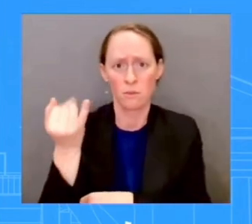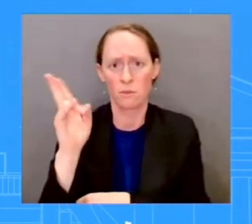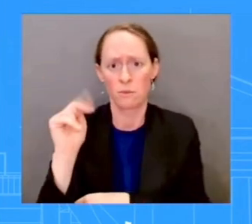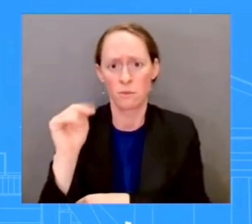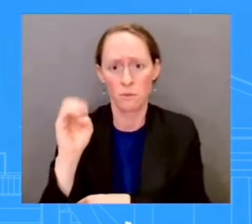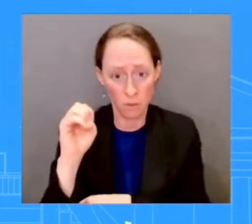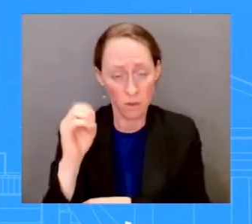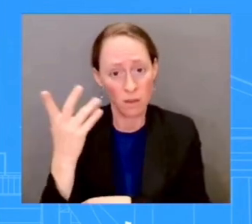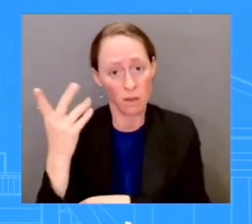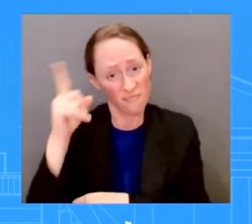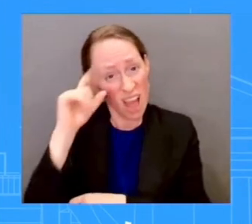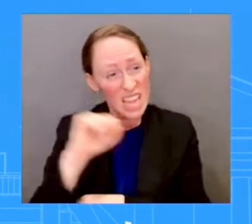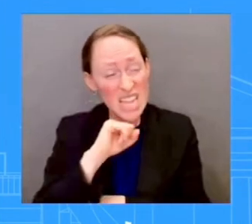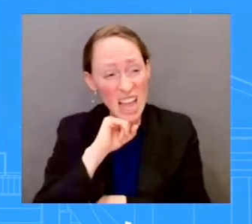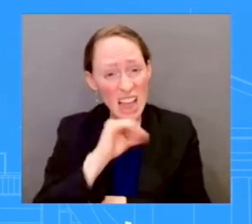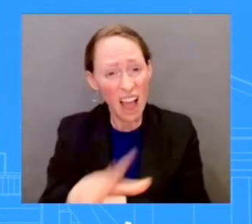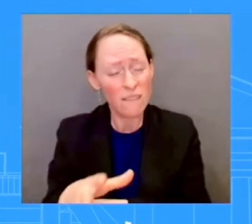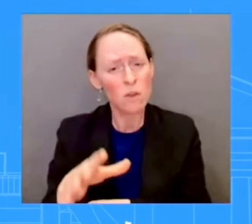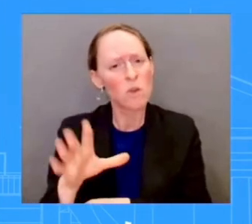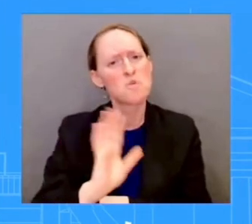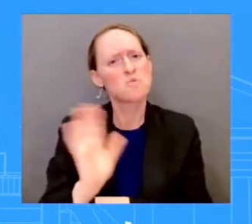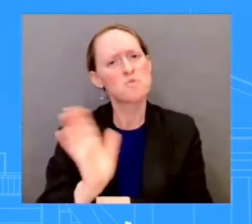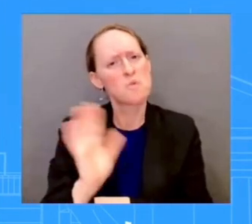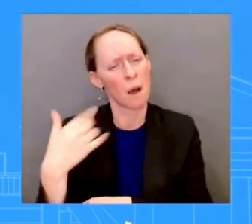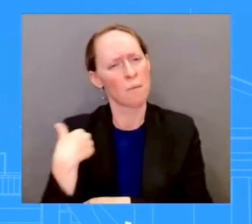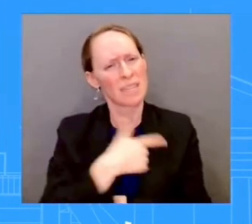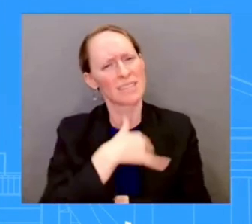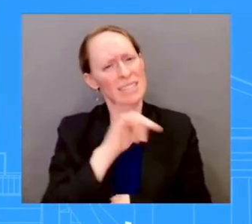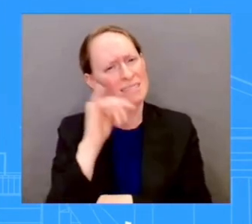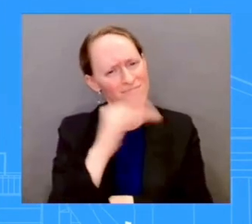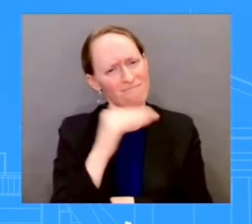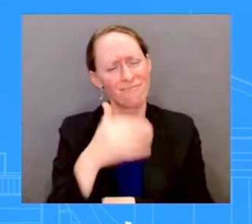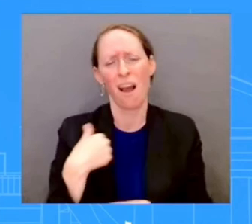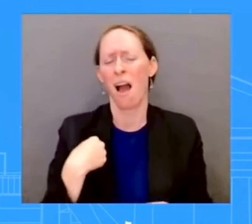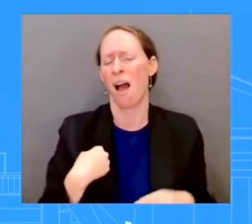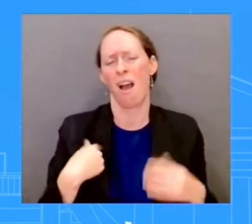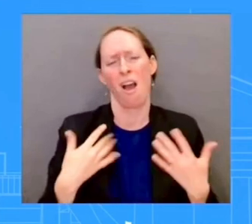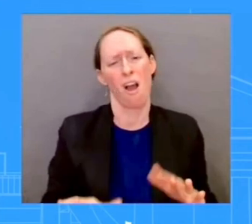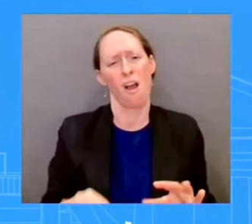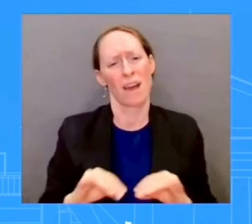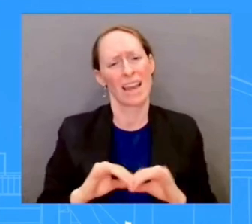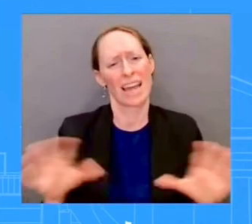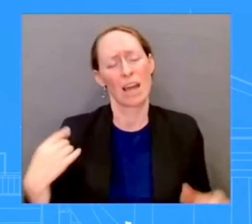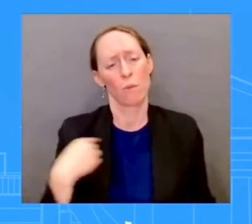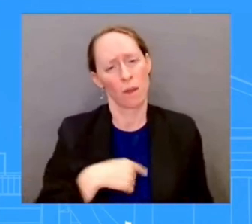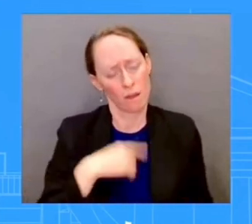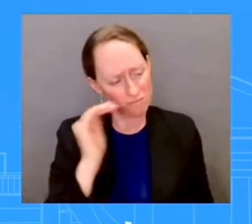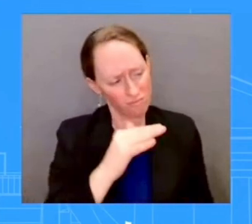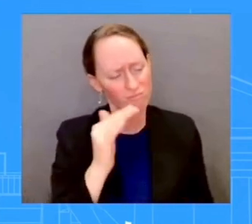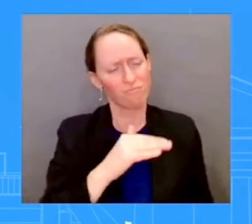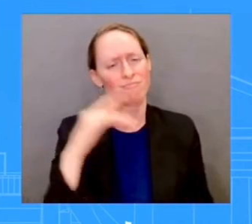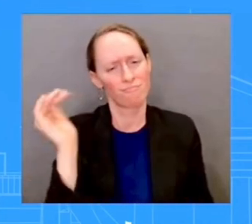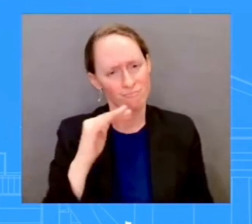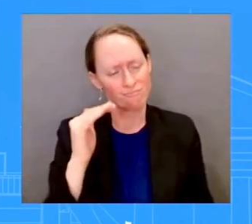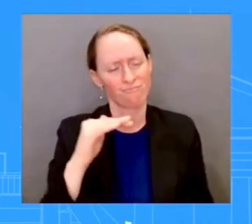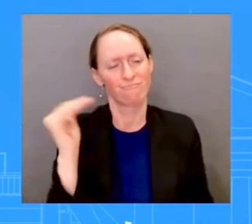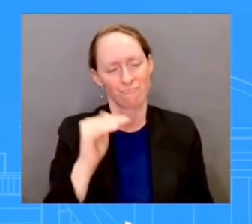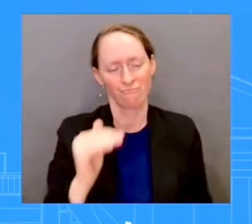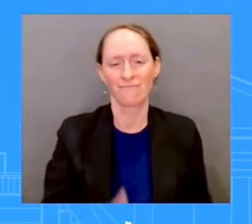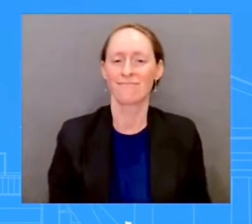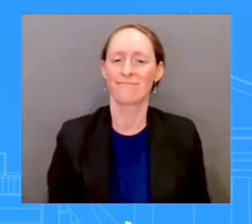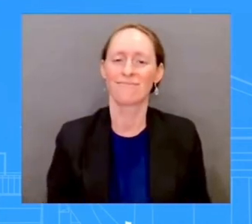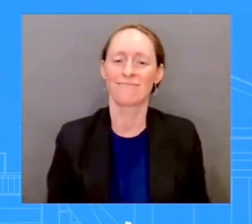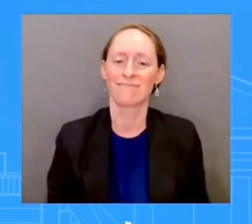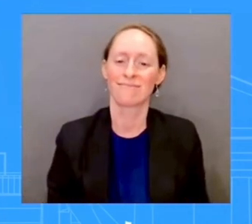podium, about our engagement with the Hill, which is going to continue. Good. Karine, I had asked the President about President Xi